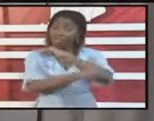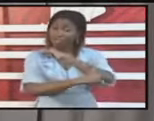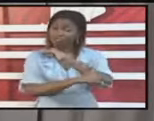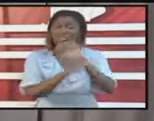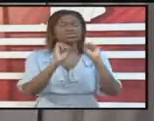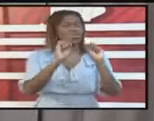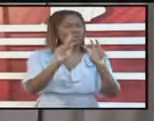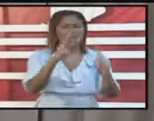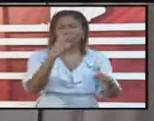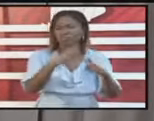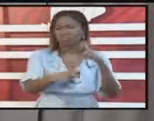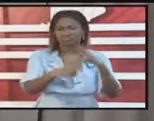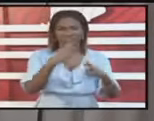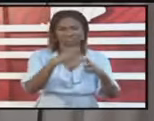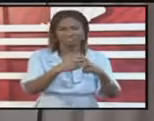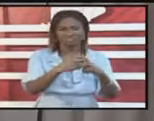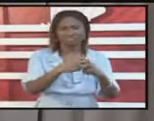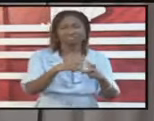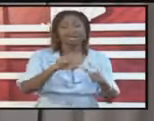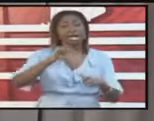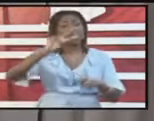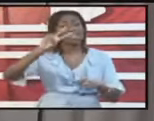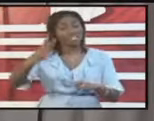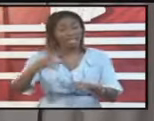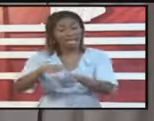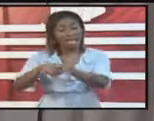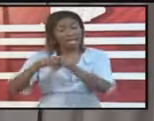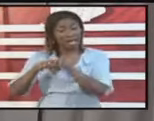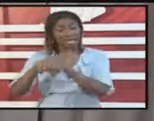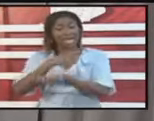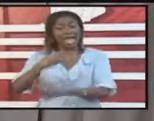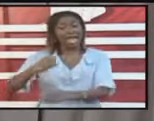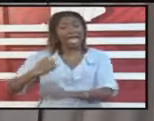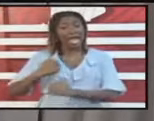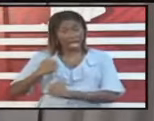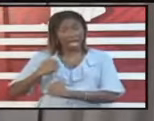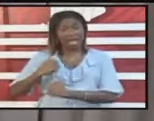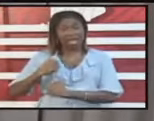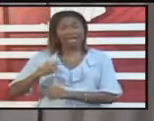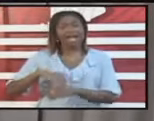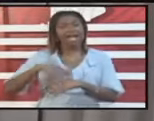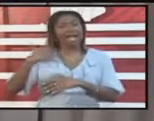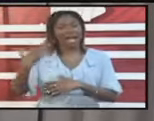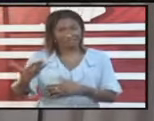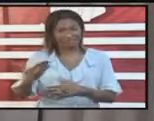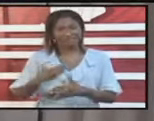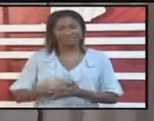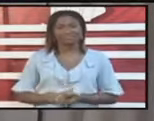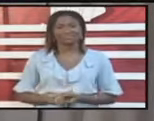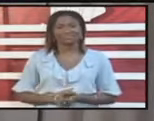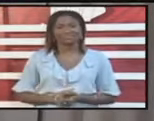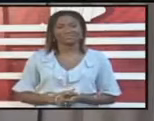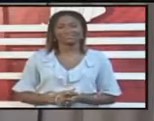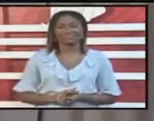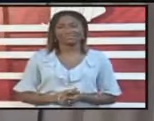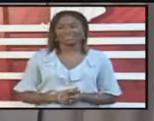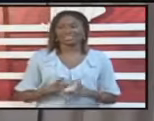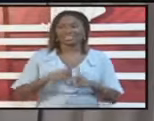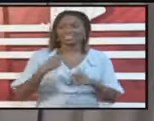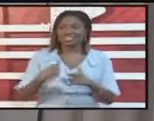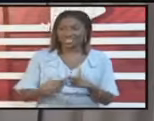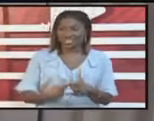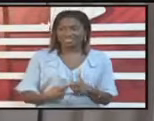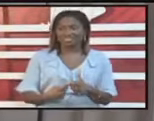been looking at the United Kingdom and Canada as the next shortly and there will be exemptions granted